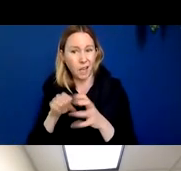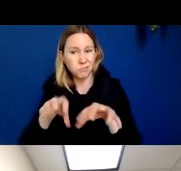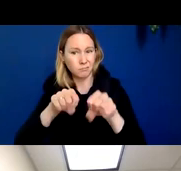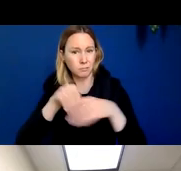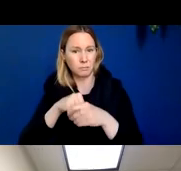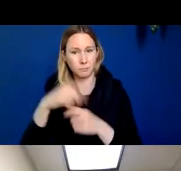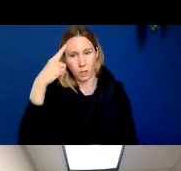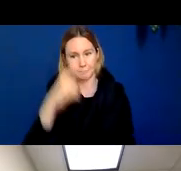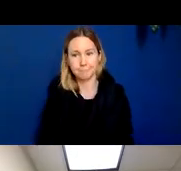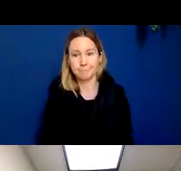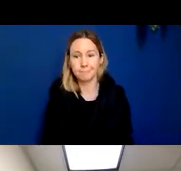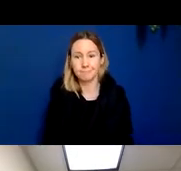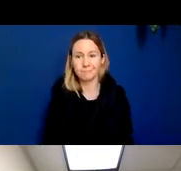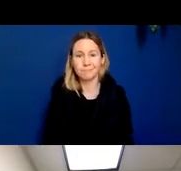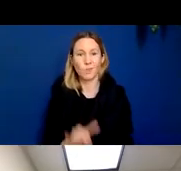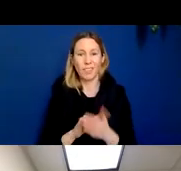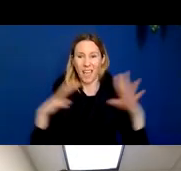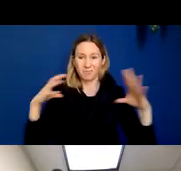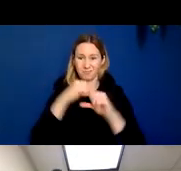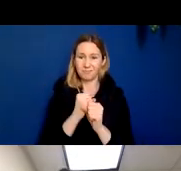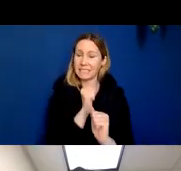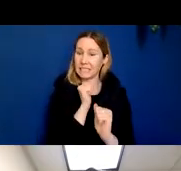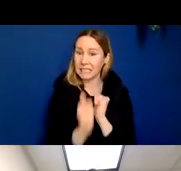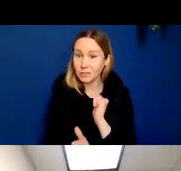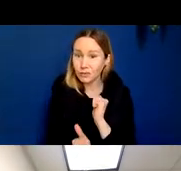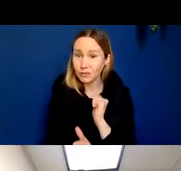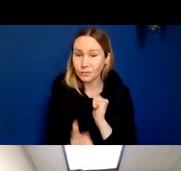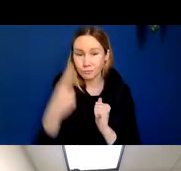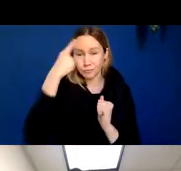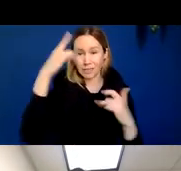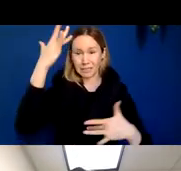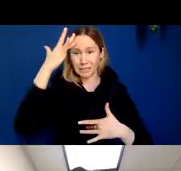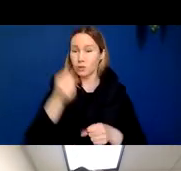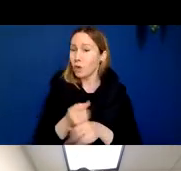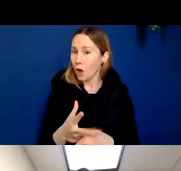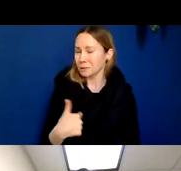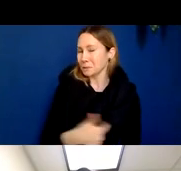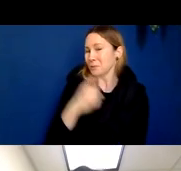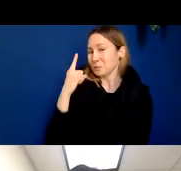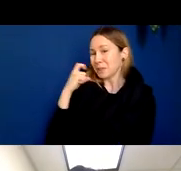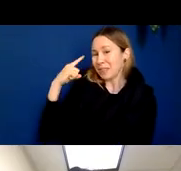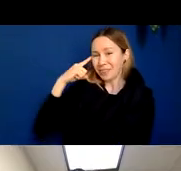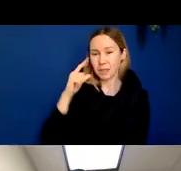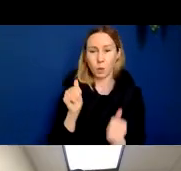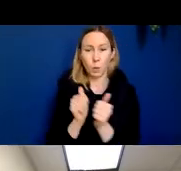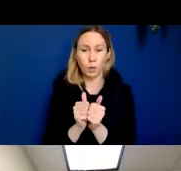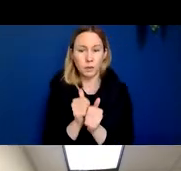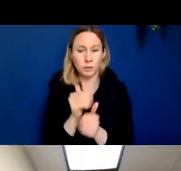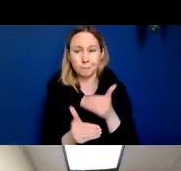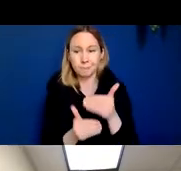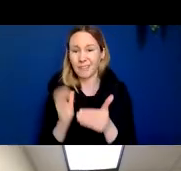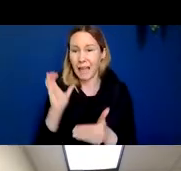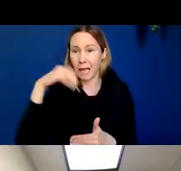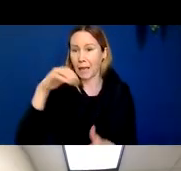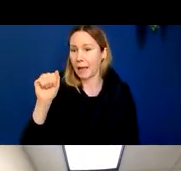So, to summarize, then, each neurodegenerative disease of the brain is caused, we think, by the progressive accumulation of different abnormal